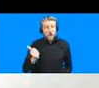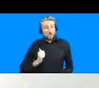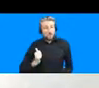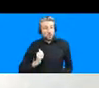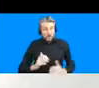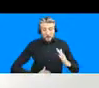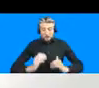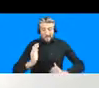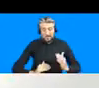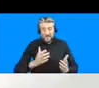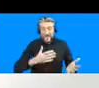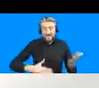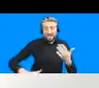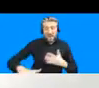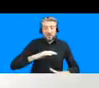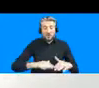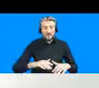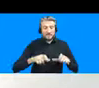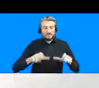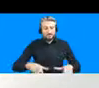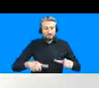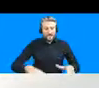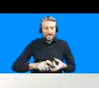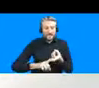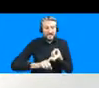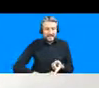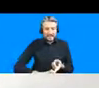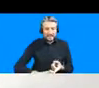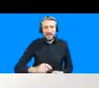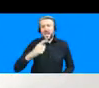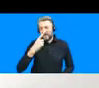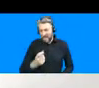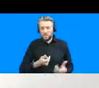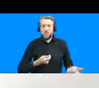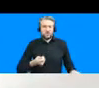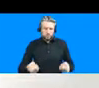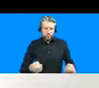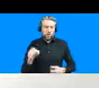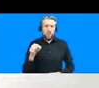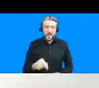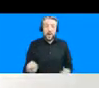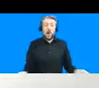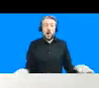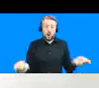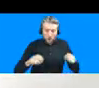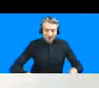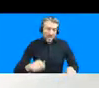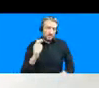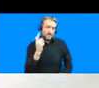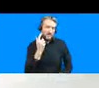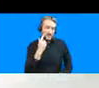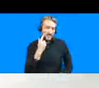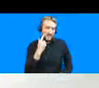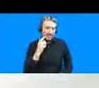and that it can be easily controlled or locked down um when we know when certainly we we now